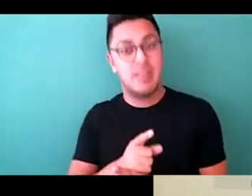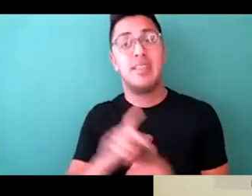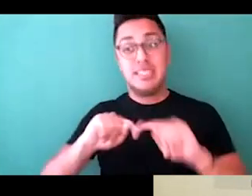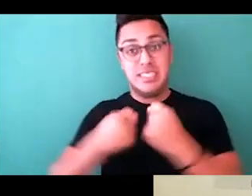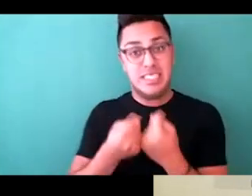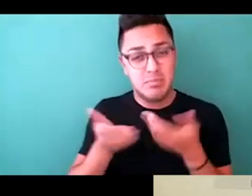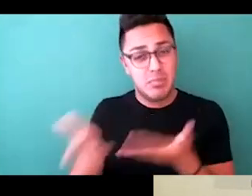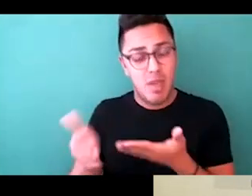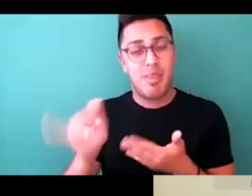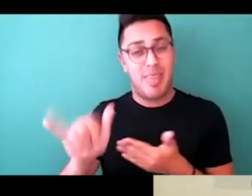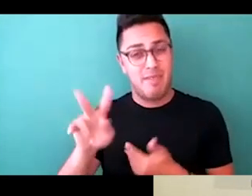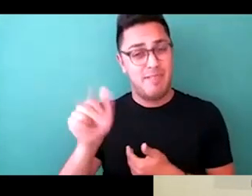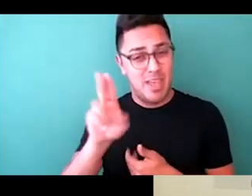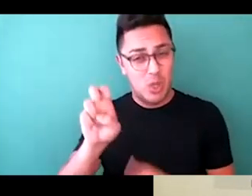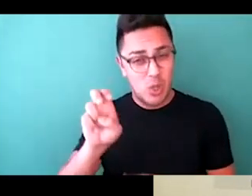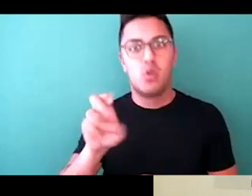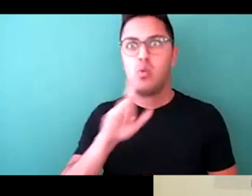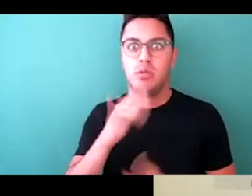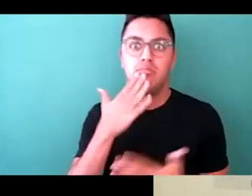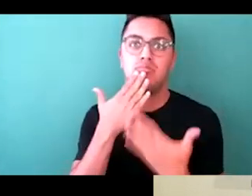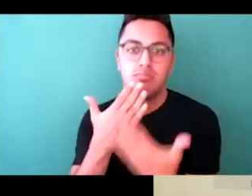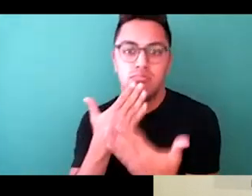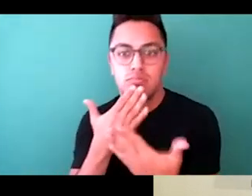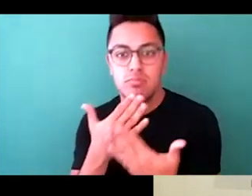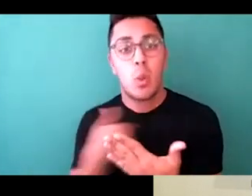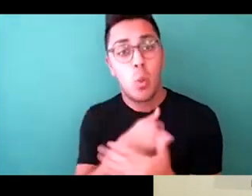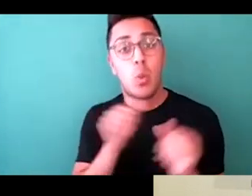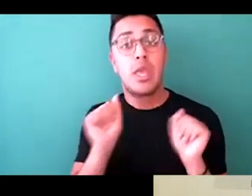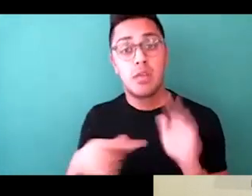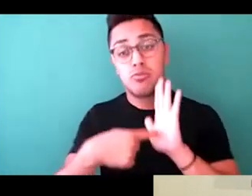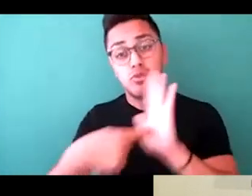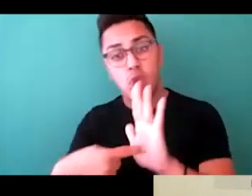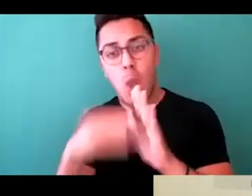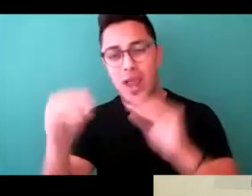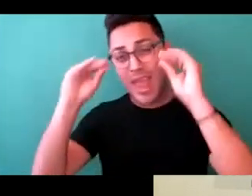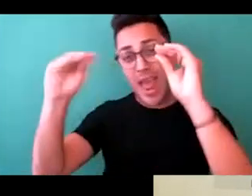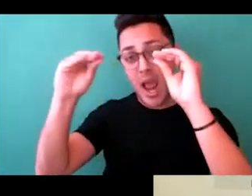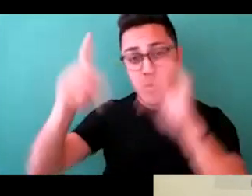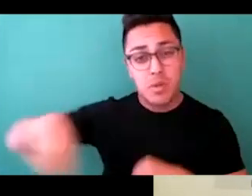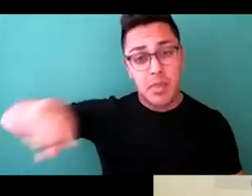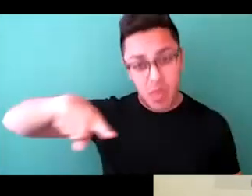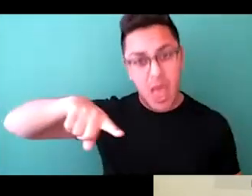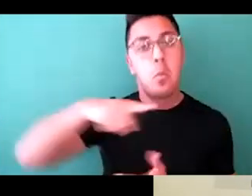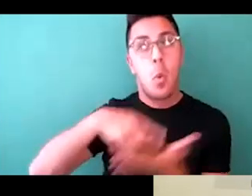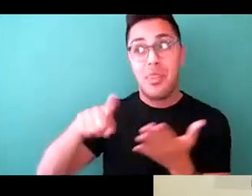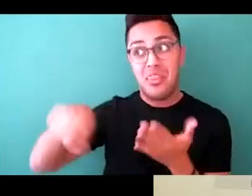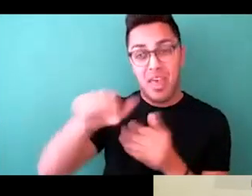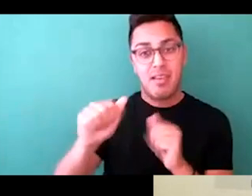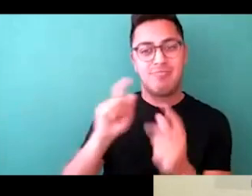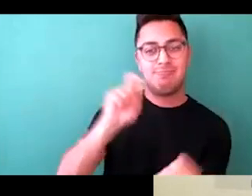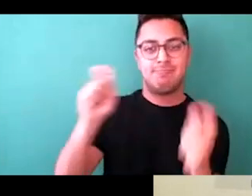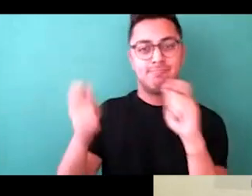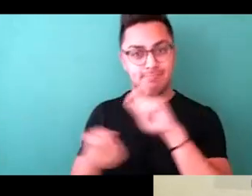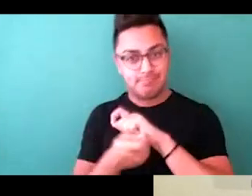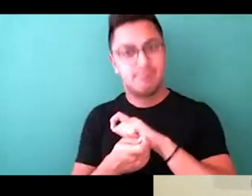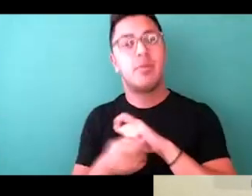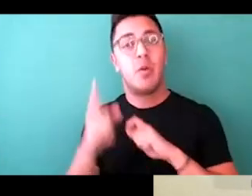incredibly grateful that we were able to show and educate them on what they could do for events,